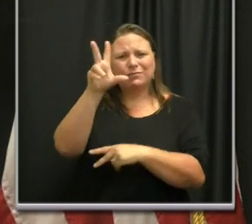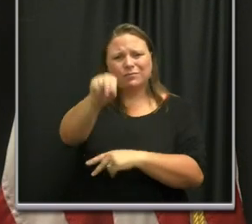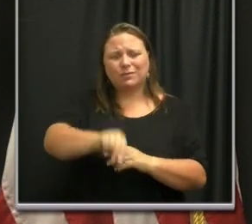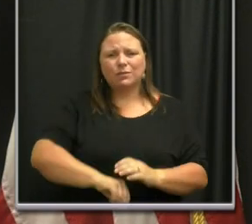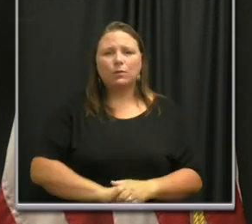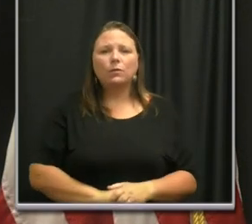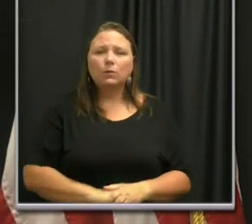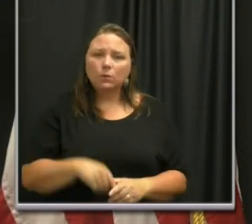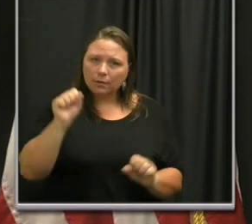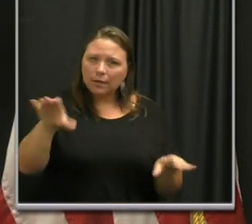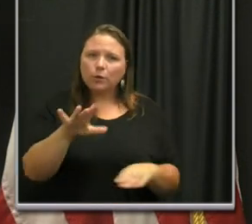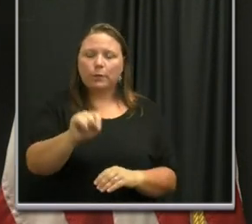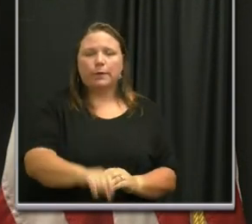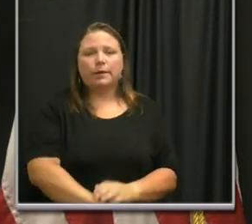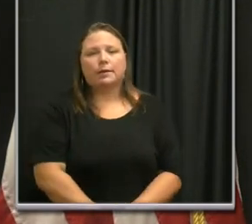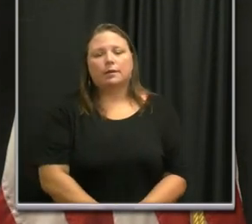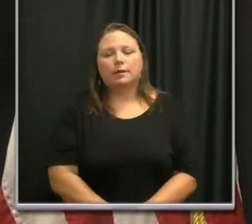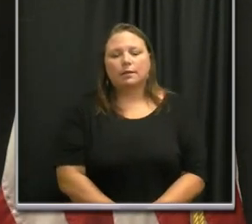We can do it.